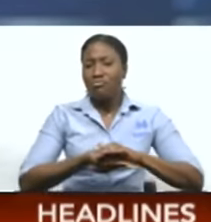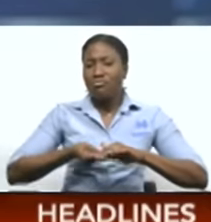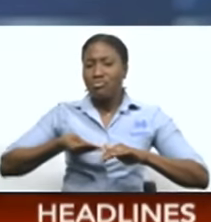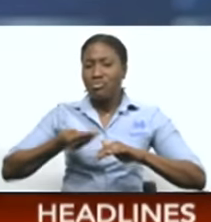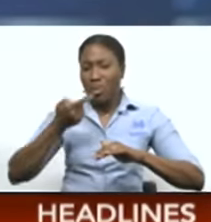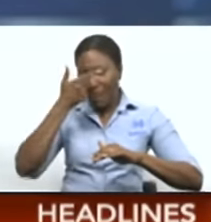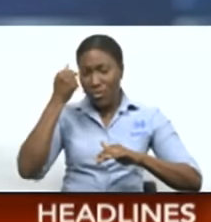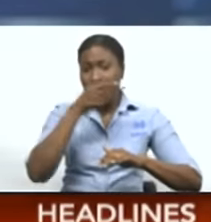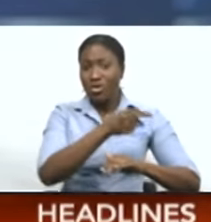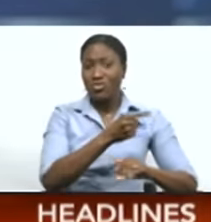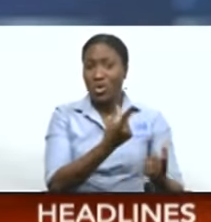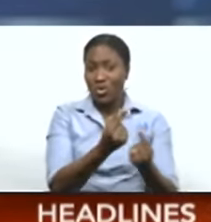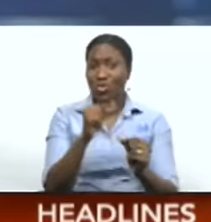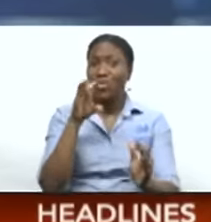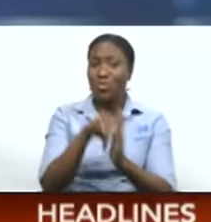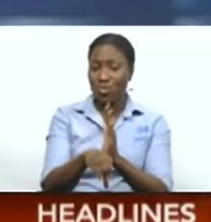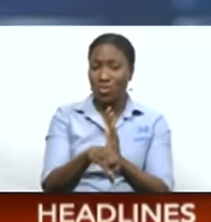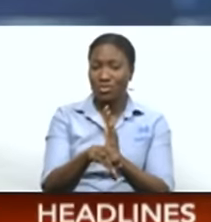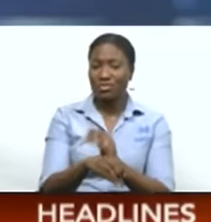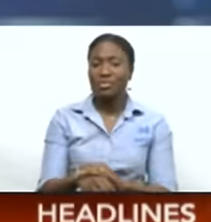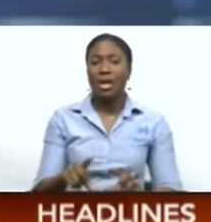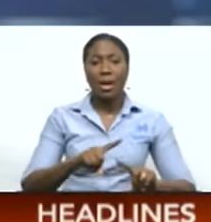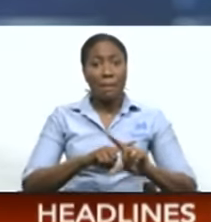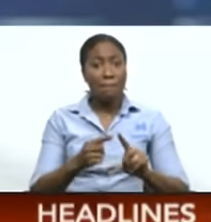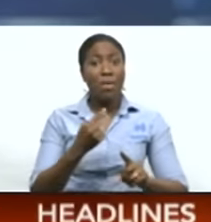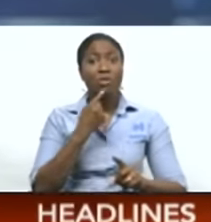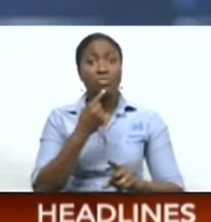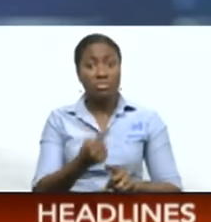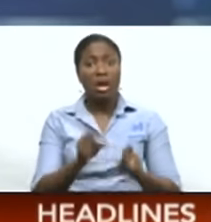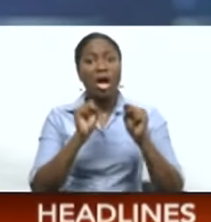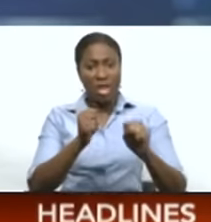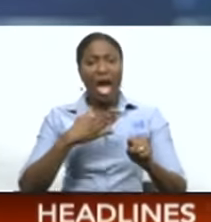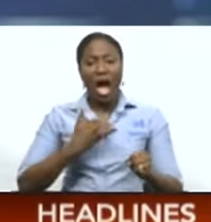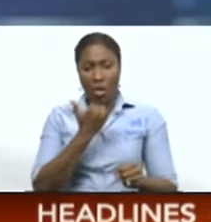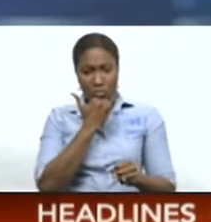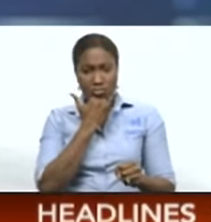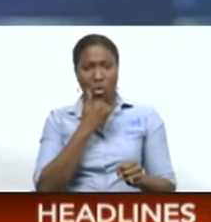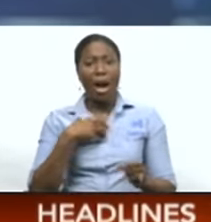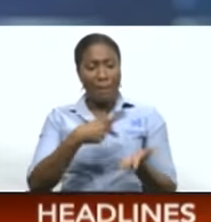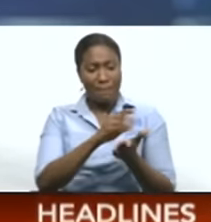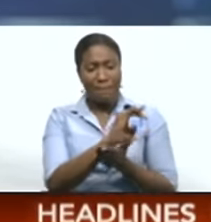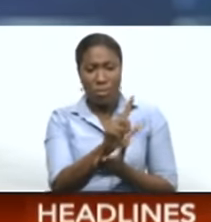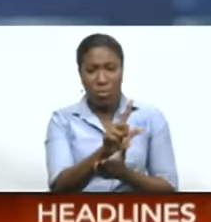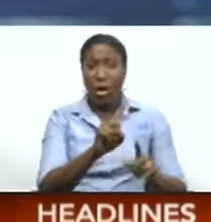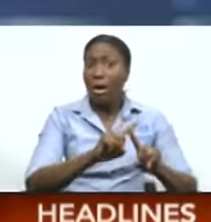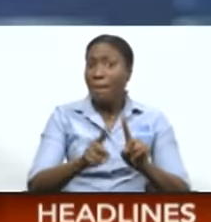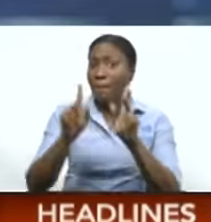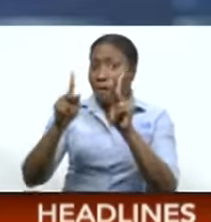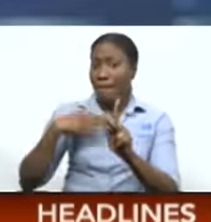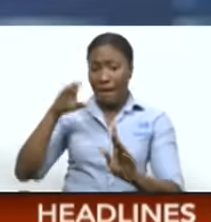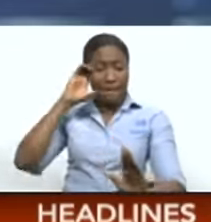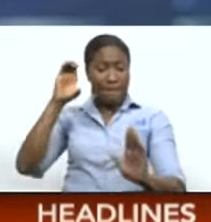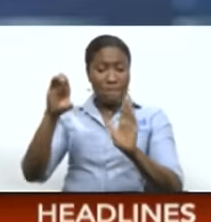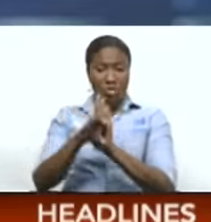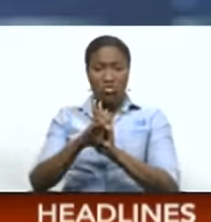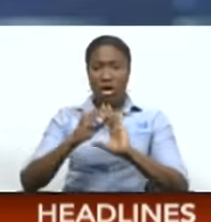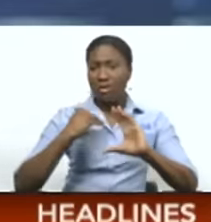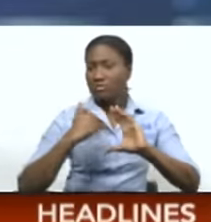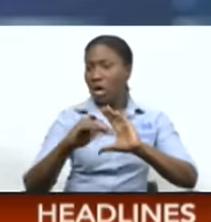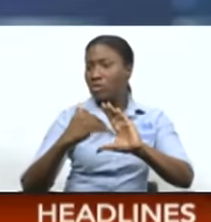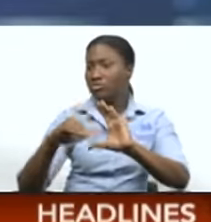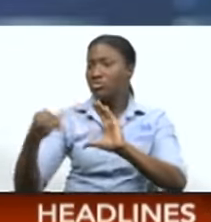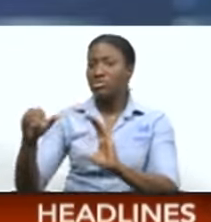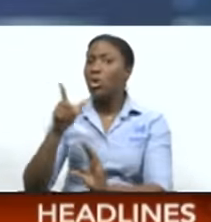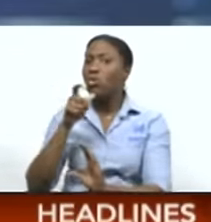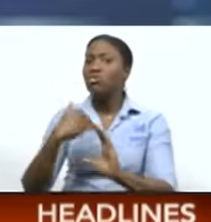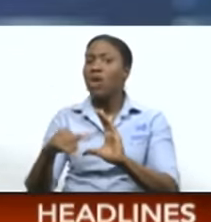criminal offense. In the lawsuit, Mohan claimed that his constitutional right to respect to family life was breached when his photograph was released by